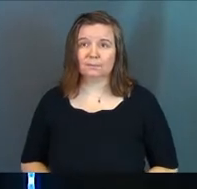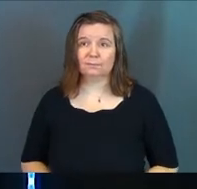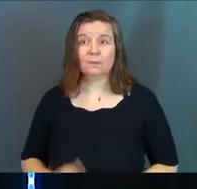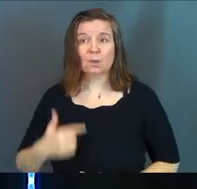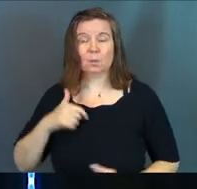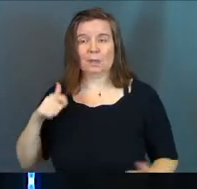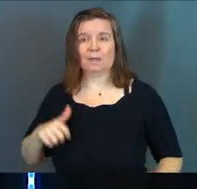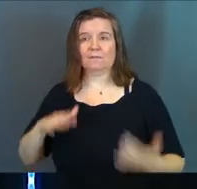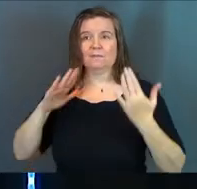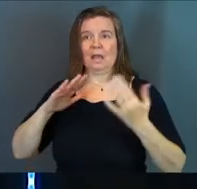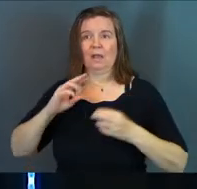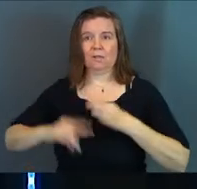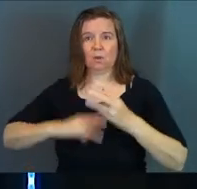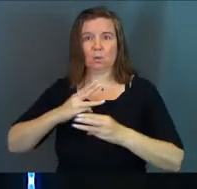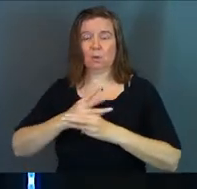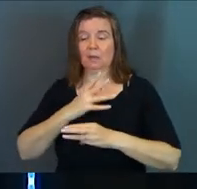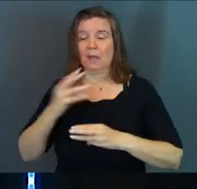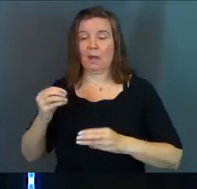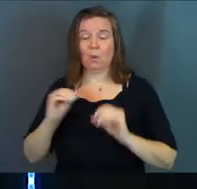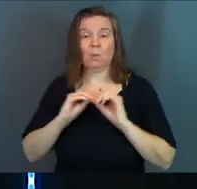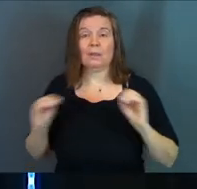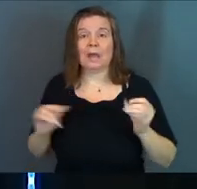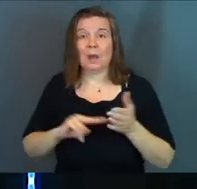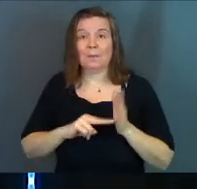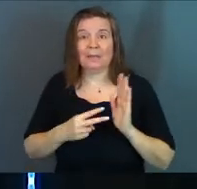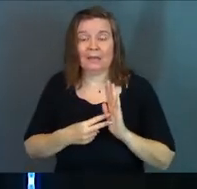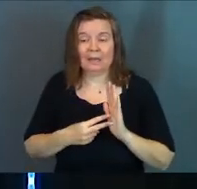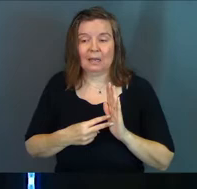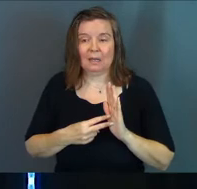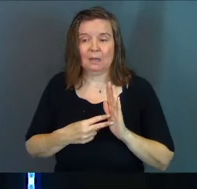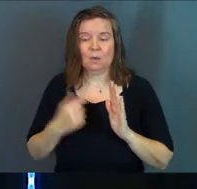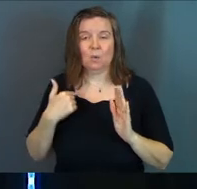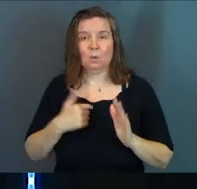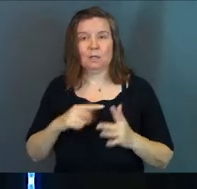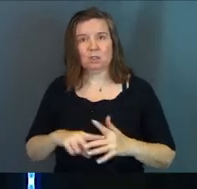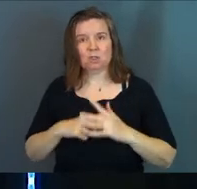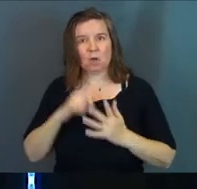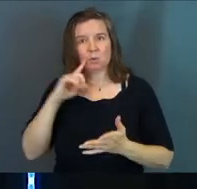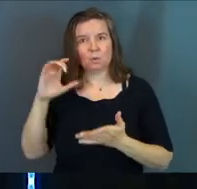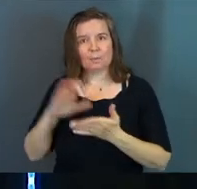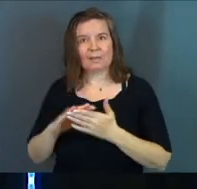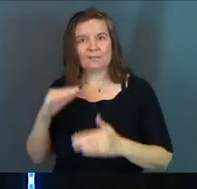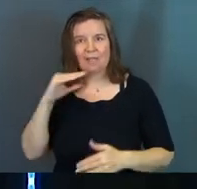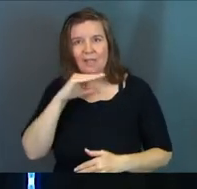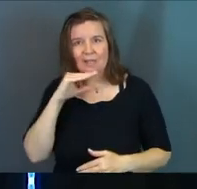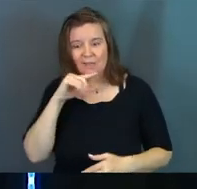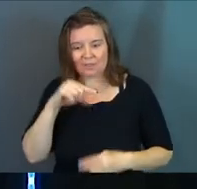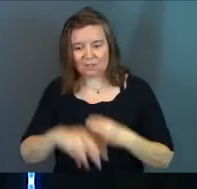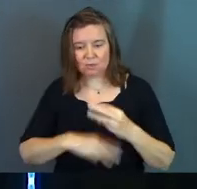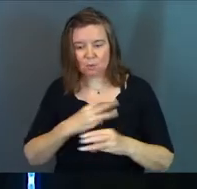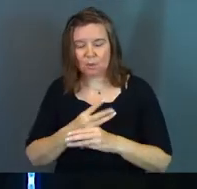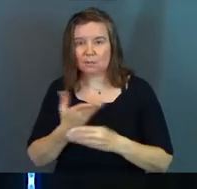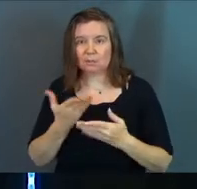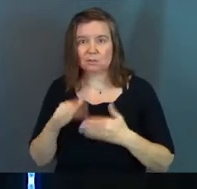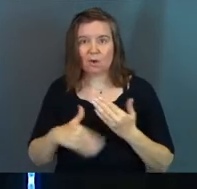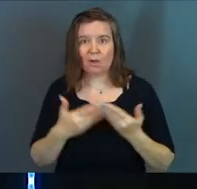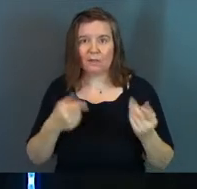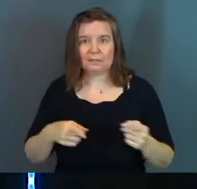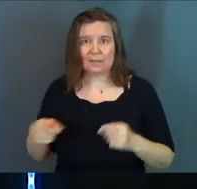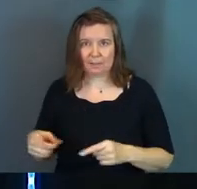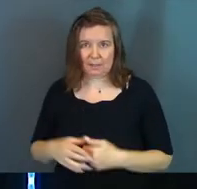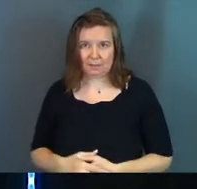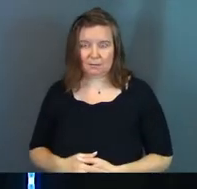We face this world and without meaning to, we start to believe a lie that this world is all that there is.